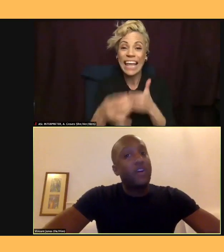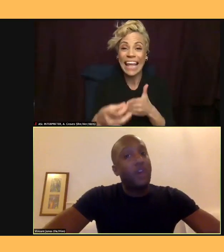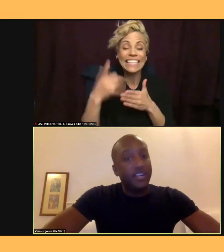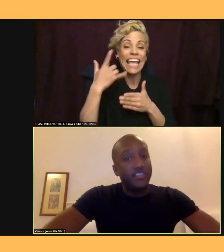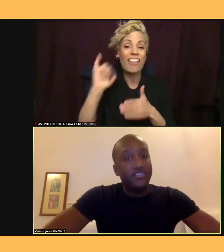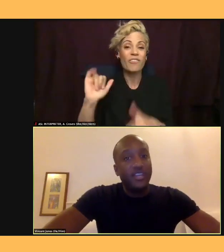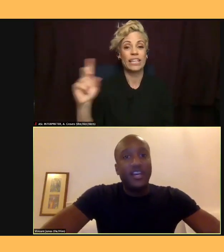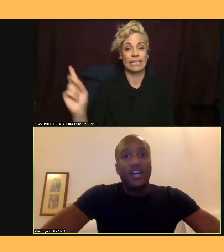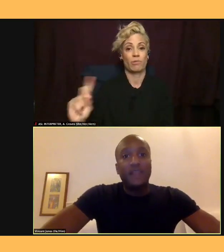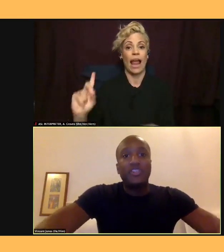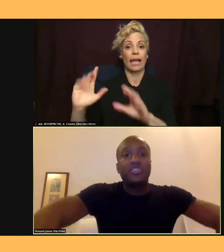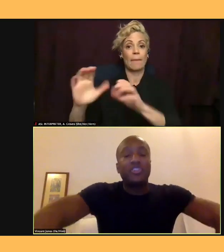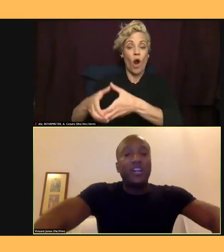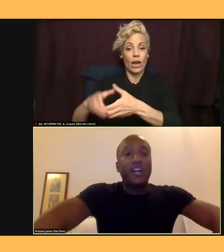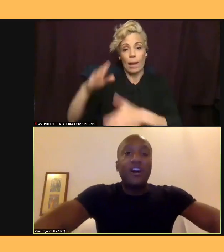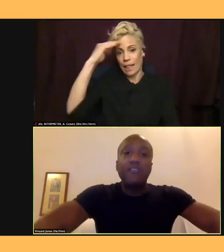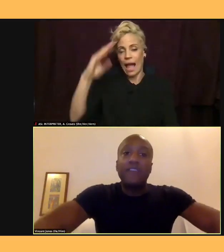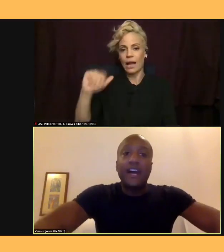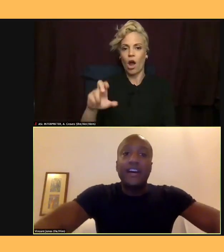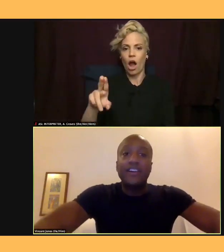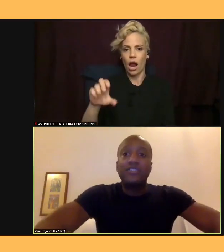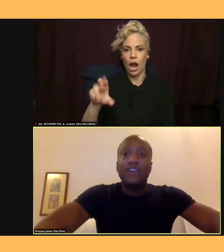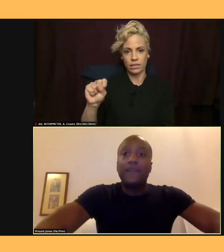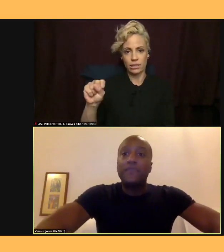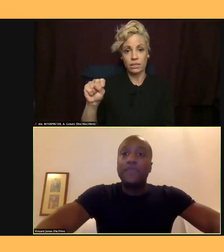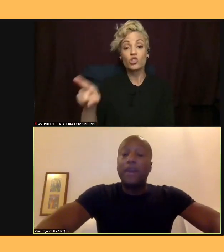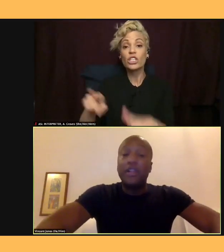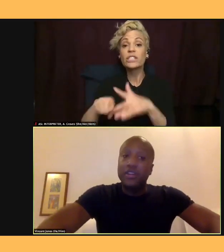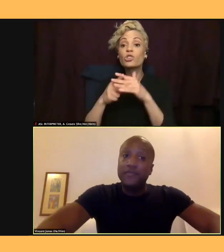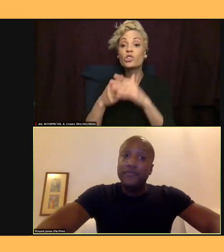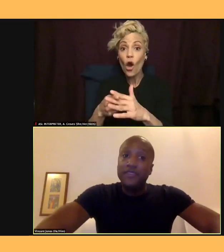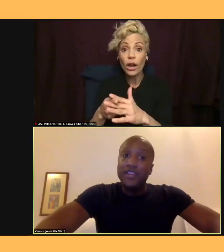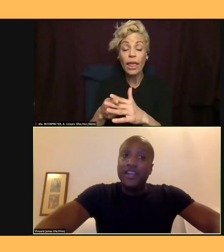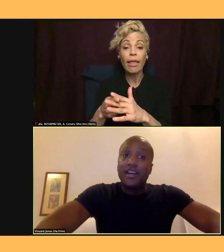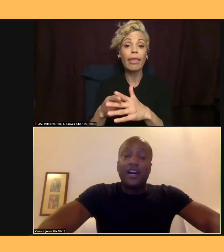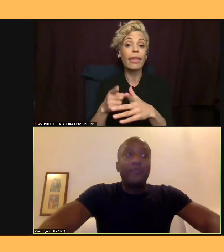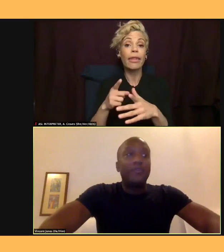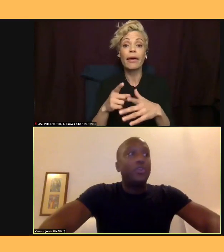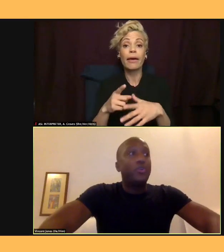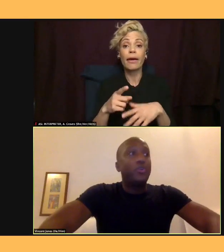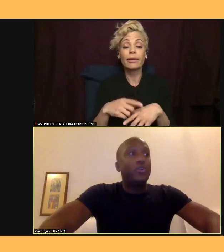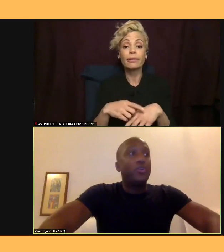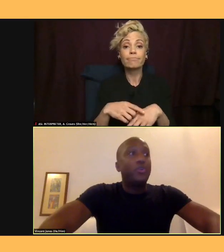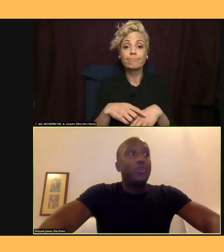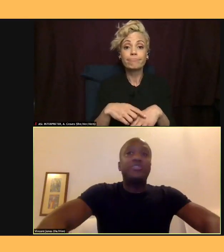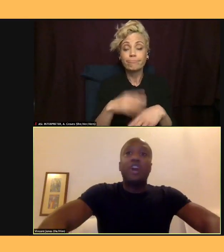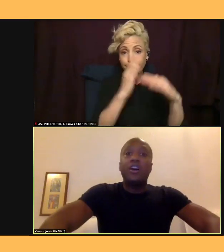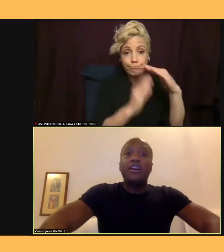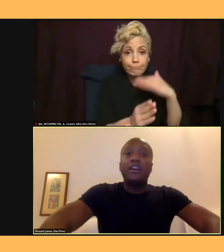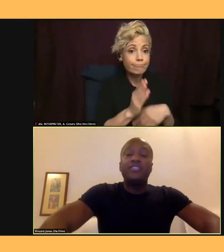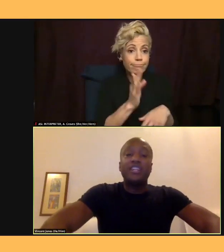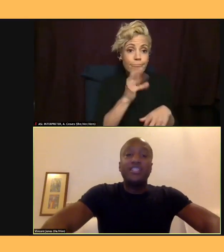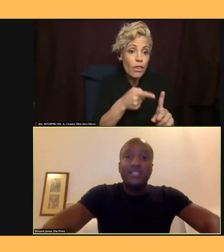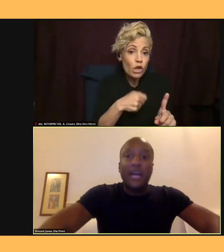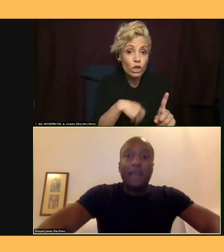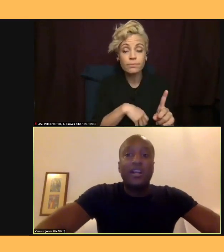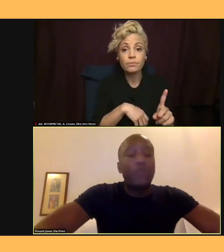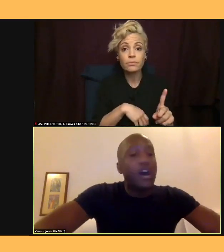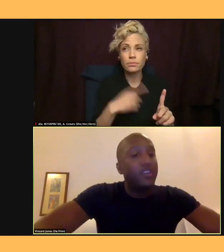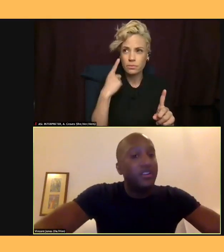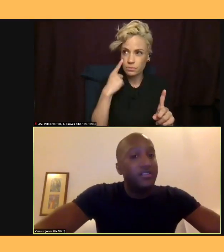She started off as a mother who saw injustice happening around her,